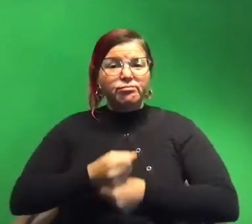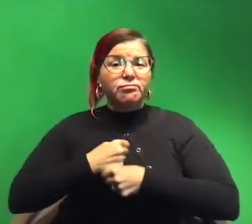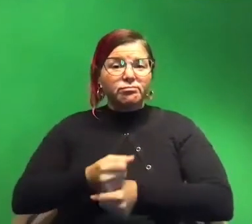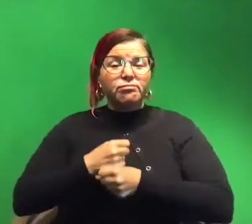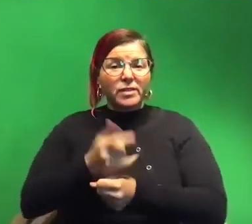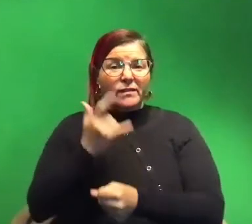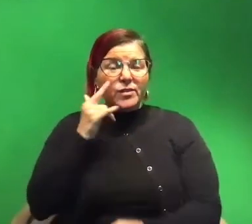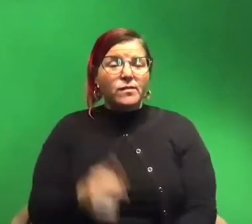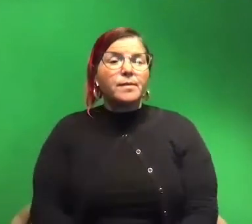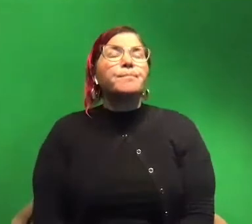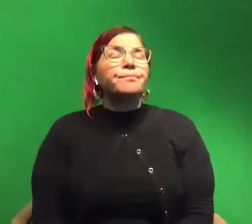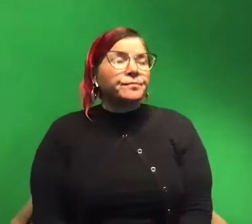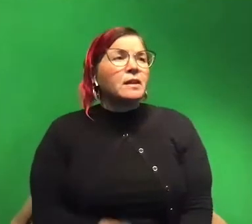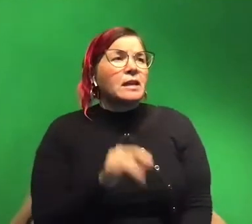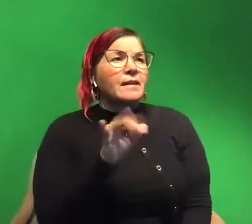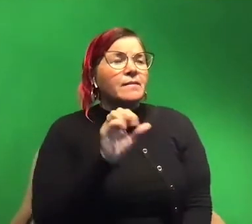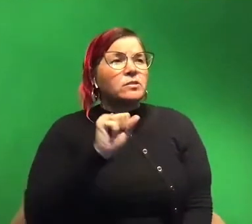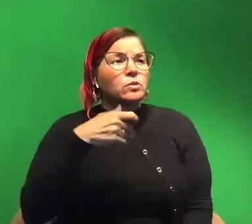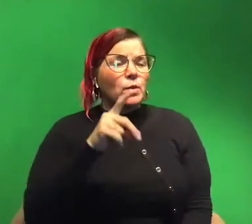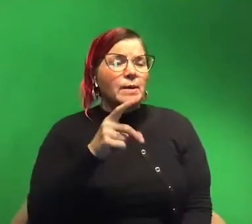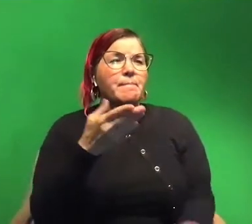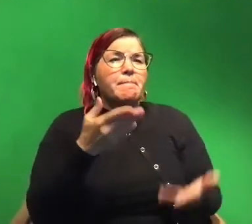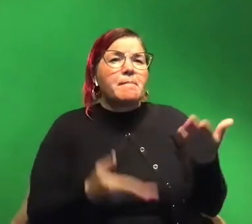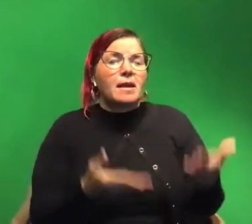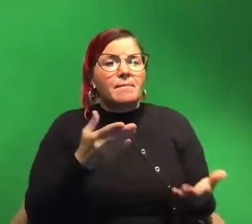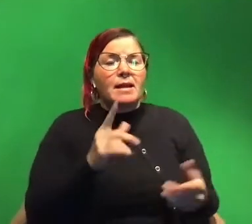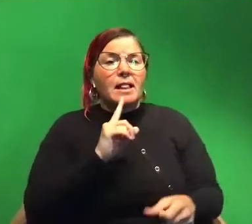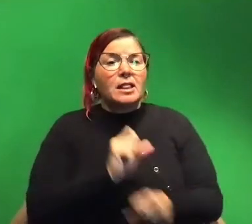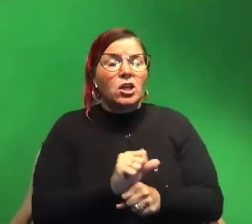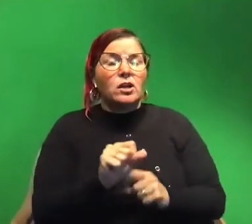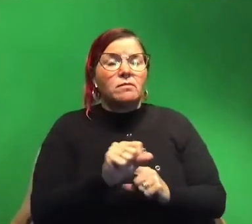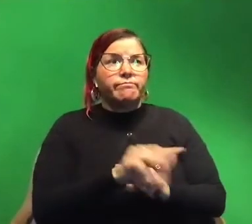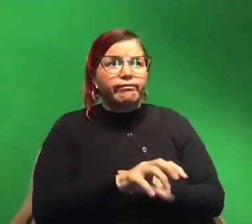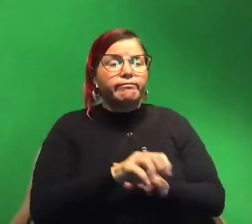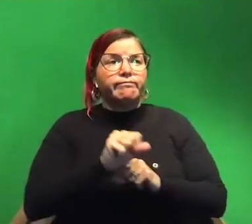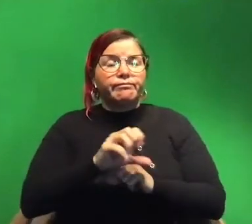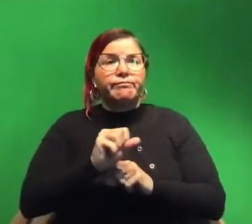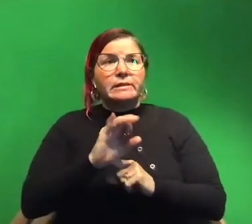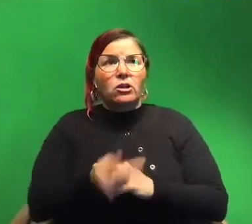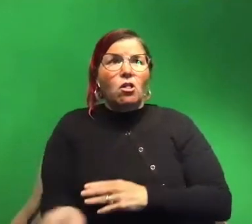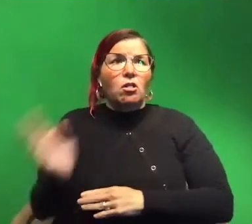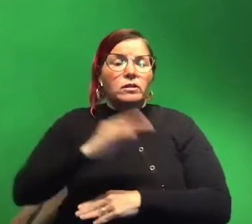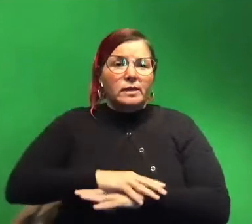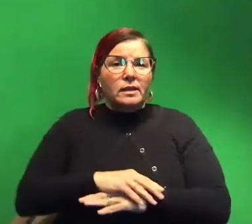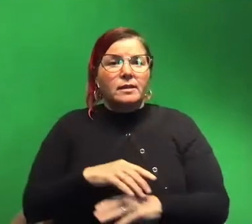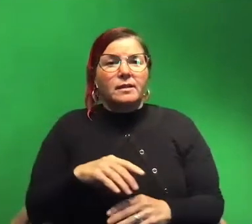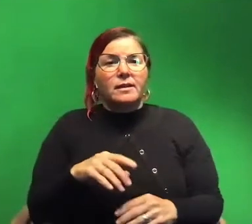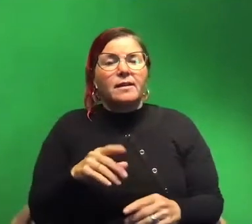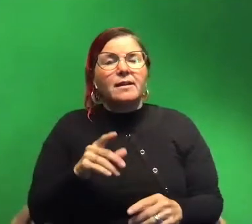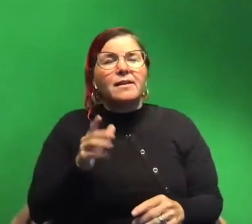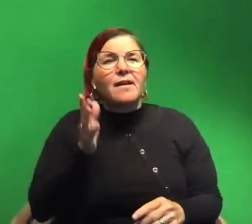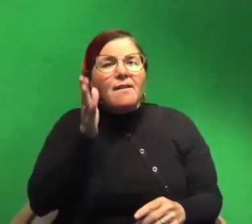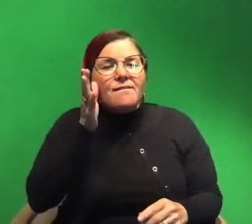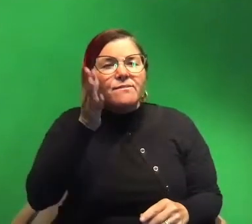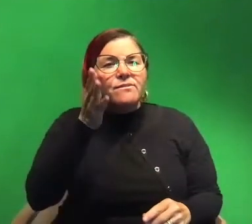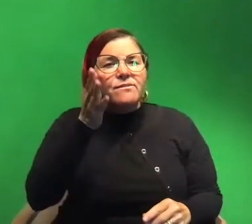Like if an a squid perhaps was like literally inking all day long I think eventually they